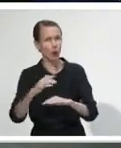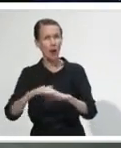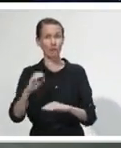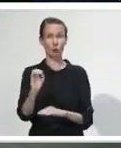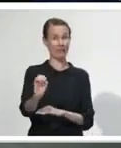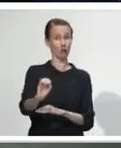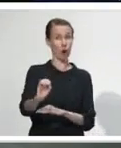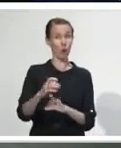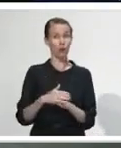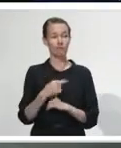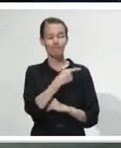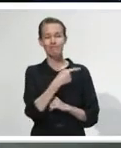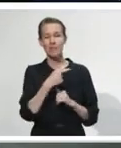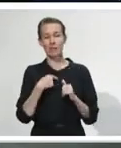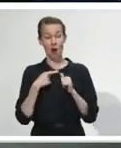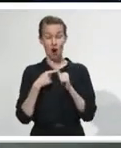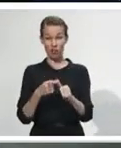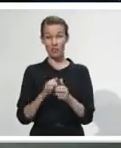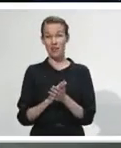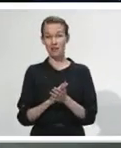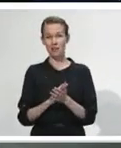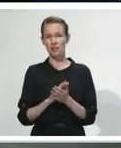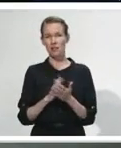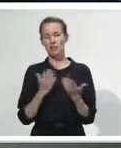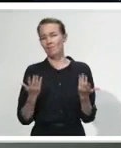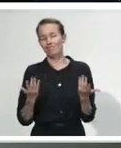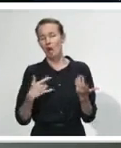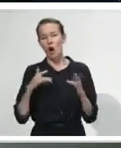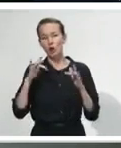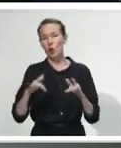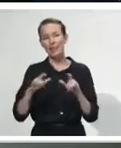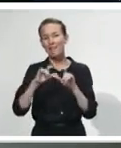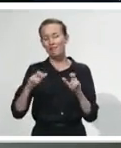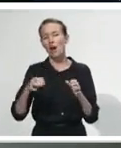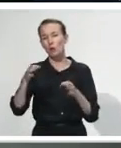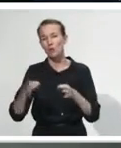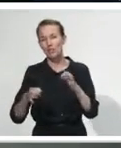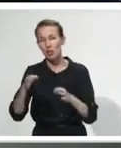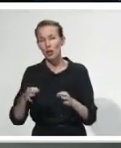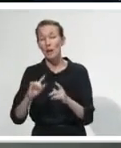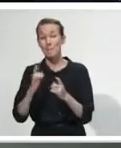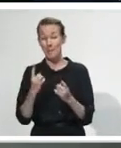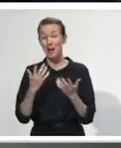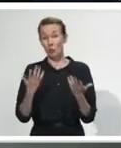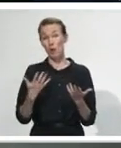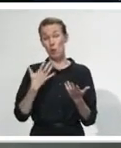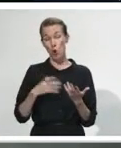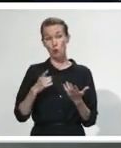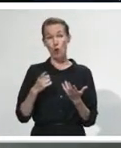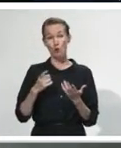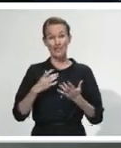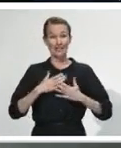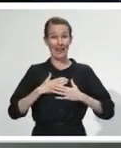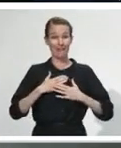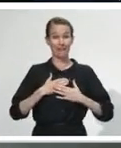do is just making sure that if we see any resurgence that we make our contact tracing easier. And if you've been in a public space like a